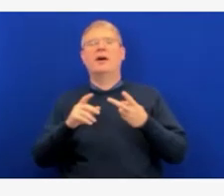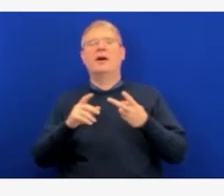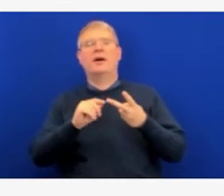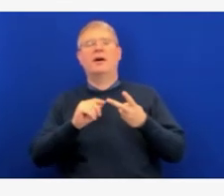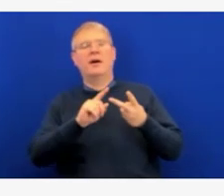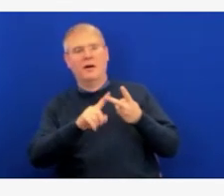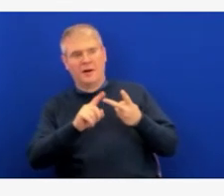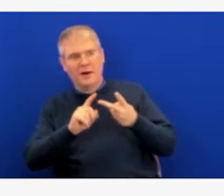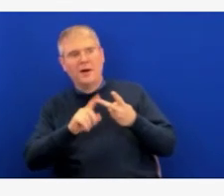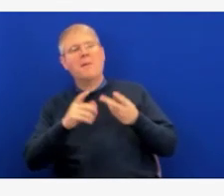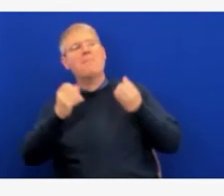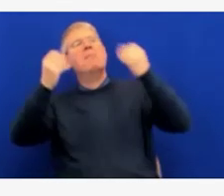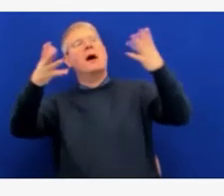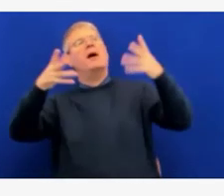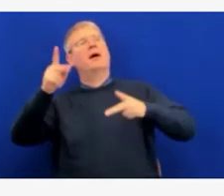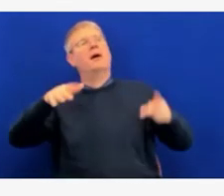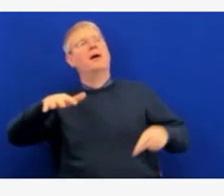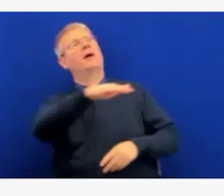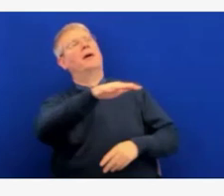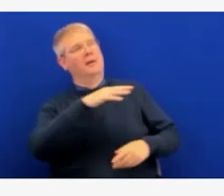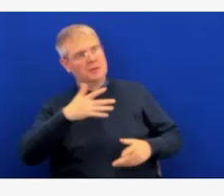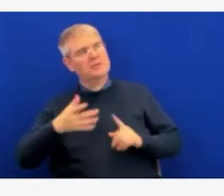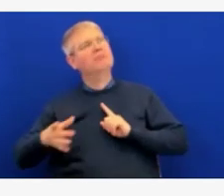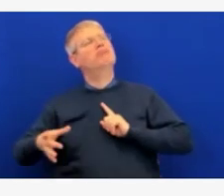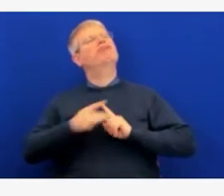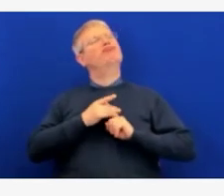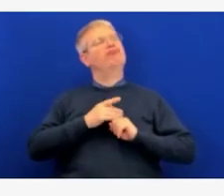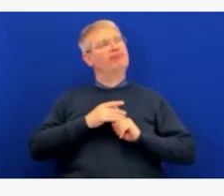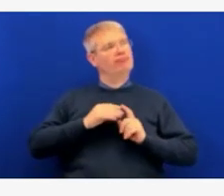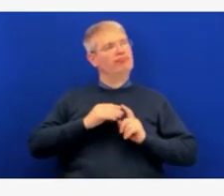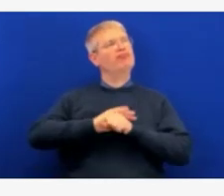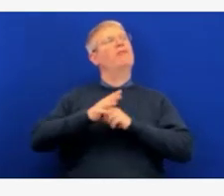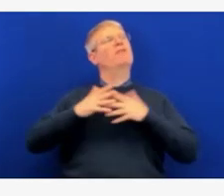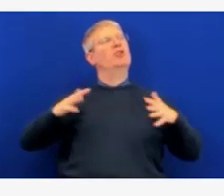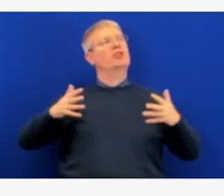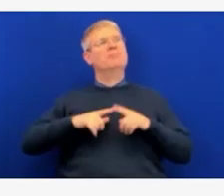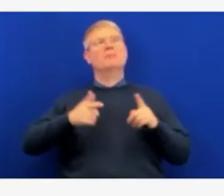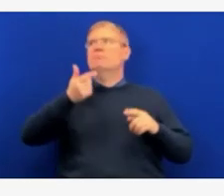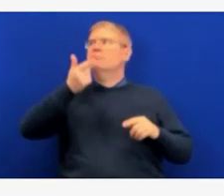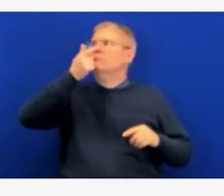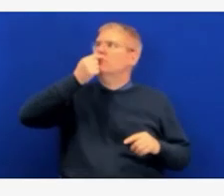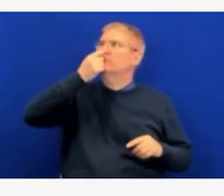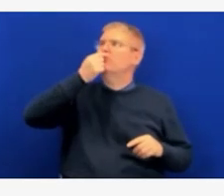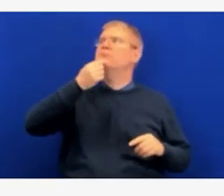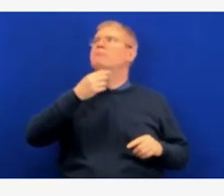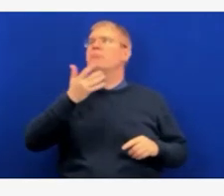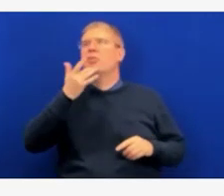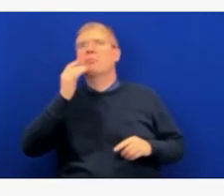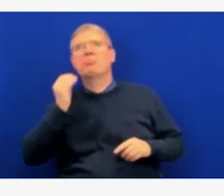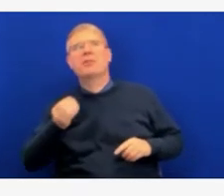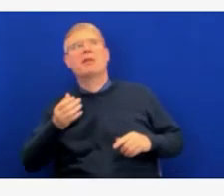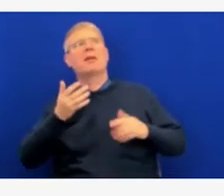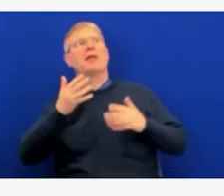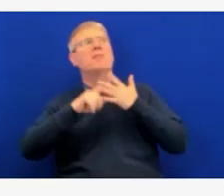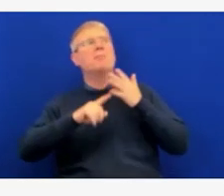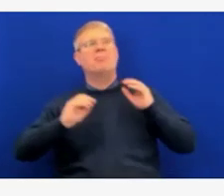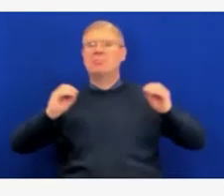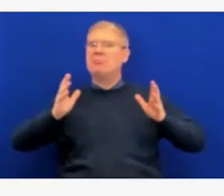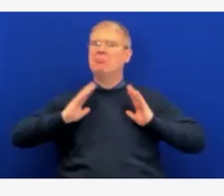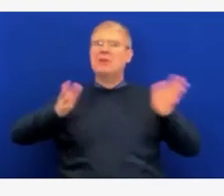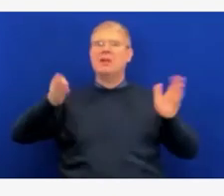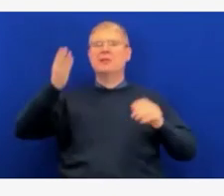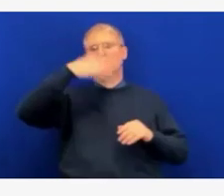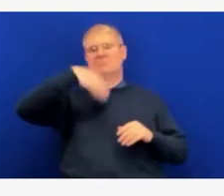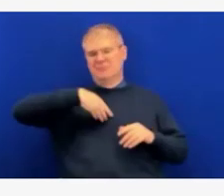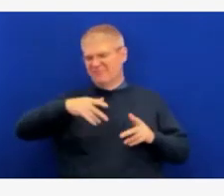counted as a case had they been tested. So, the answer is double. Yes, the model was projecting a little high, but